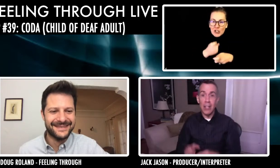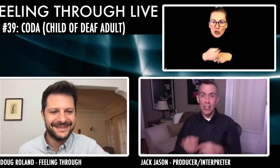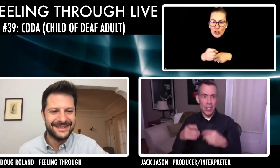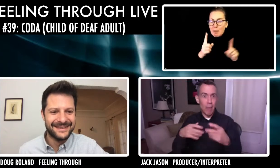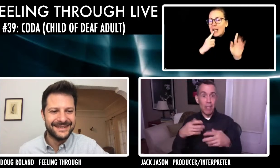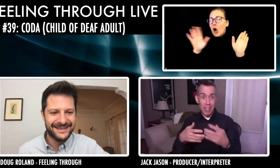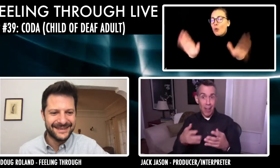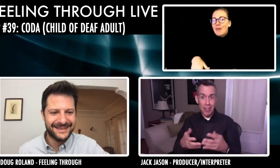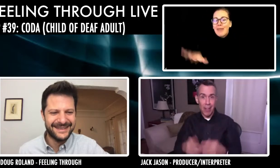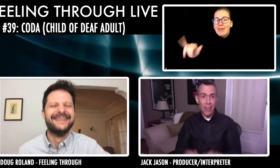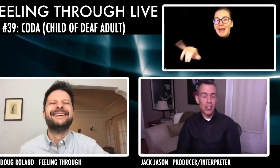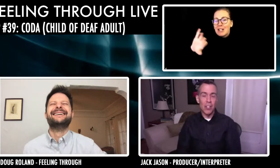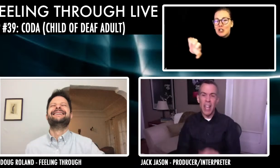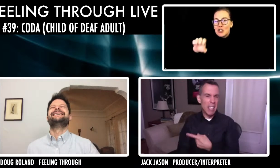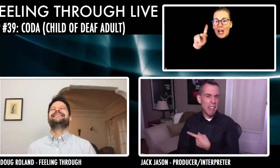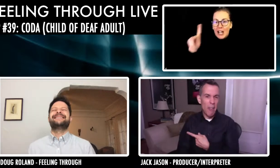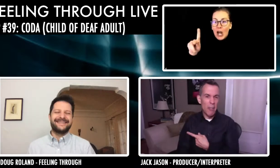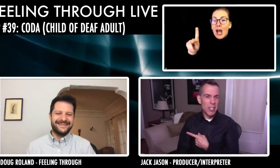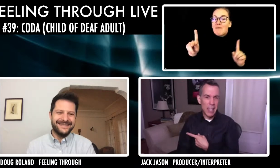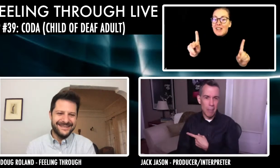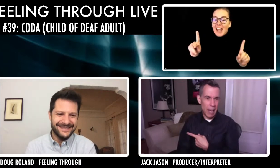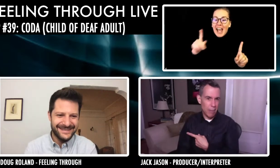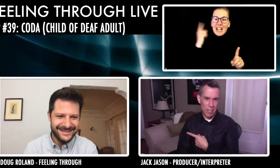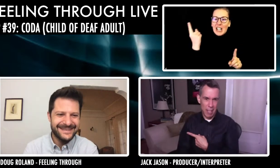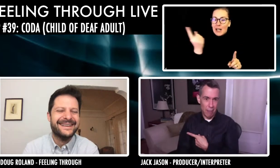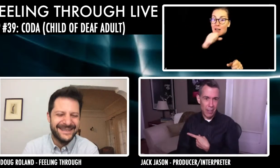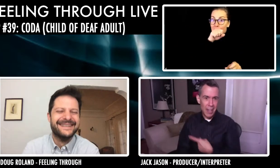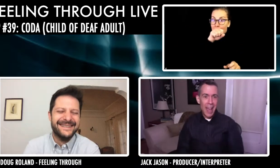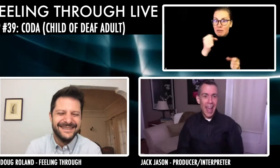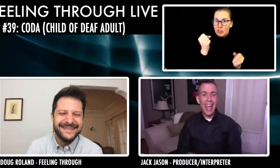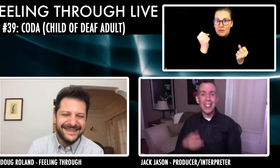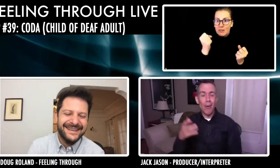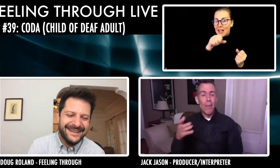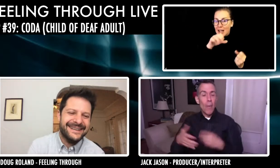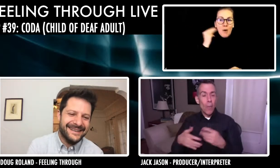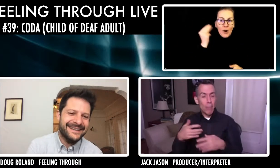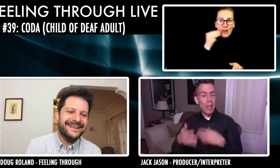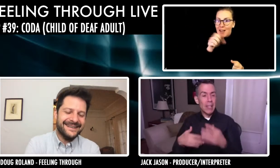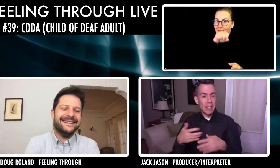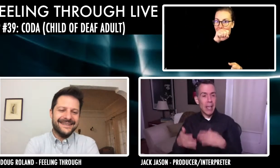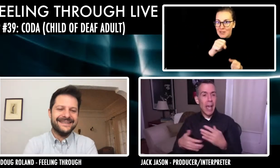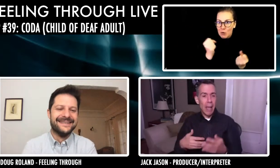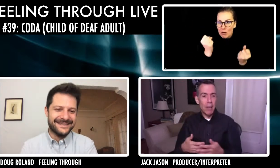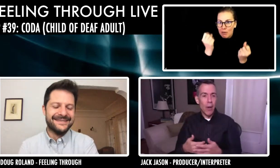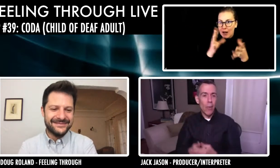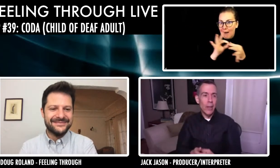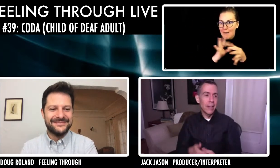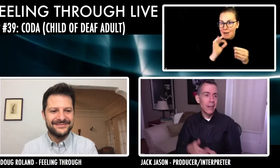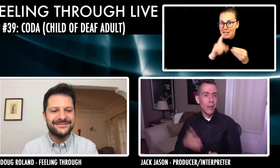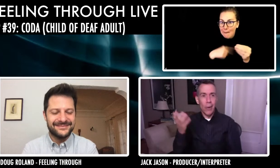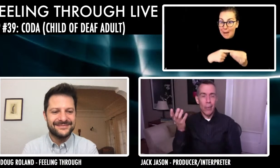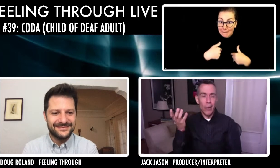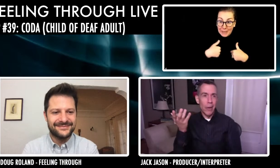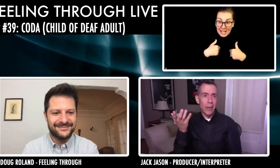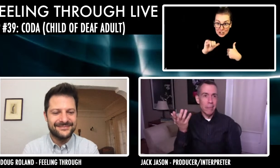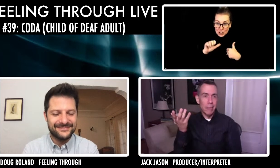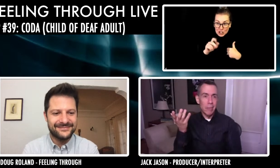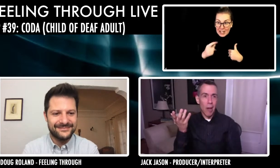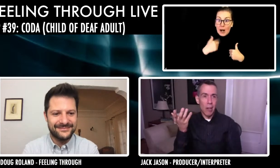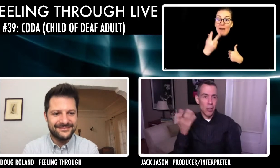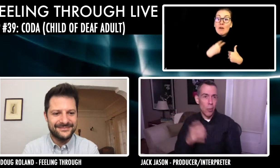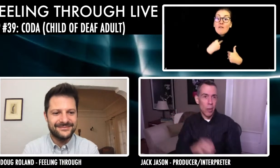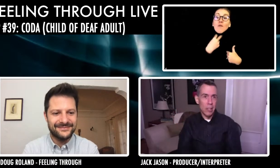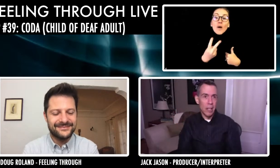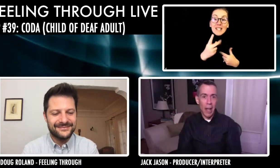And she makes me say all this stuff. then she goes, and he loves saying that about himself. And so we play this game, you know, and, know, we were on a